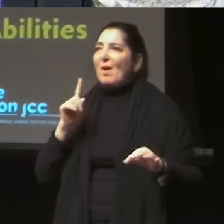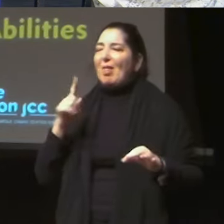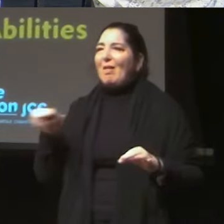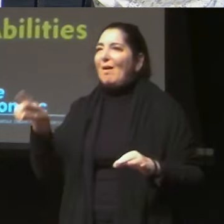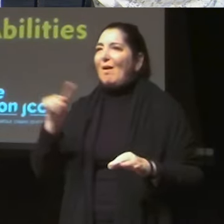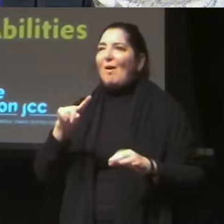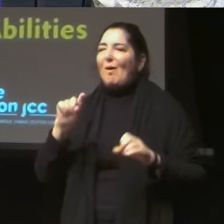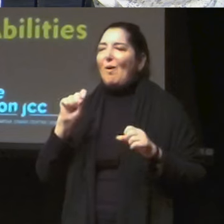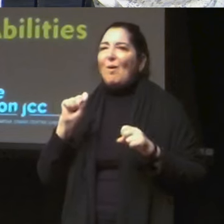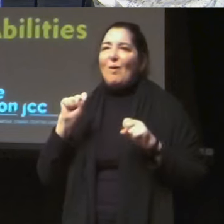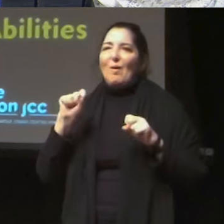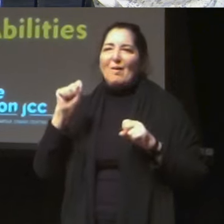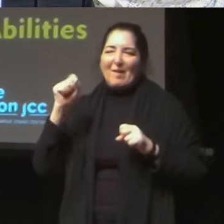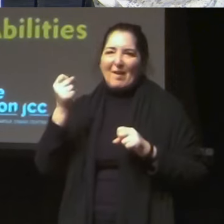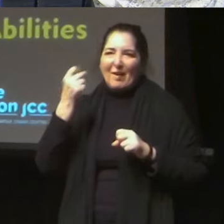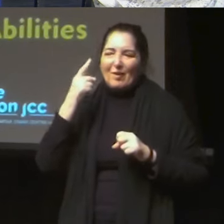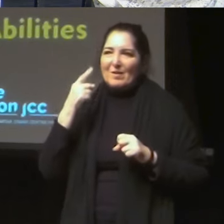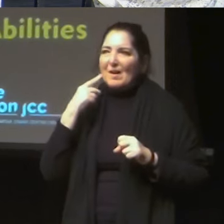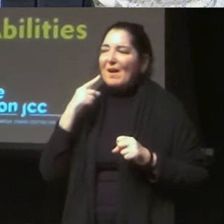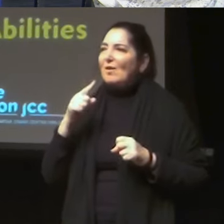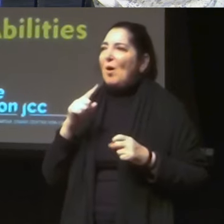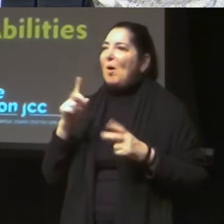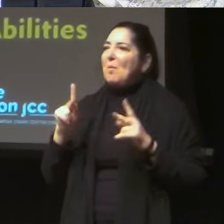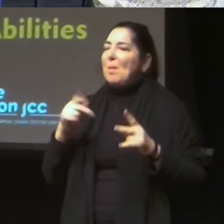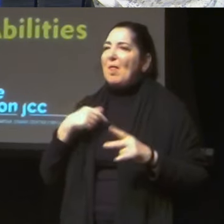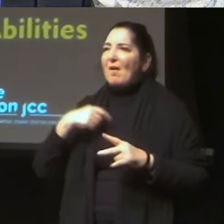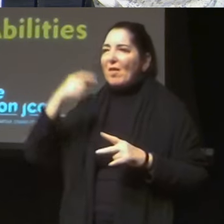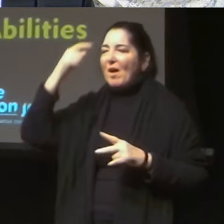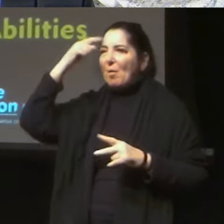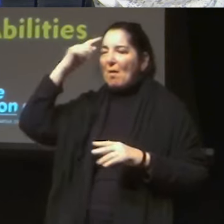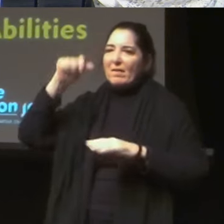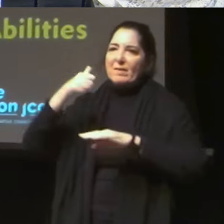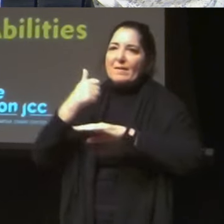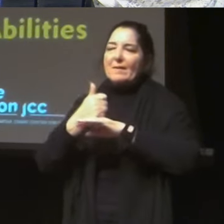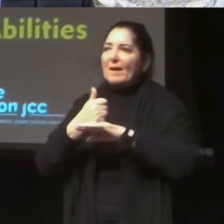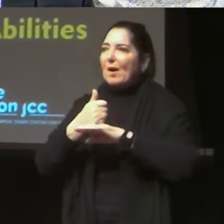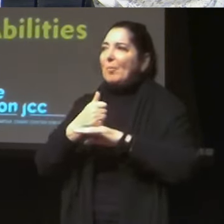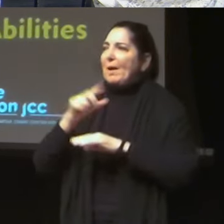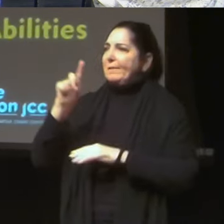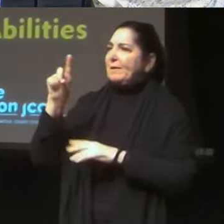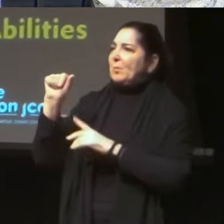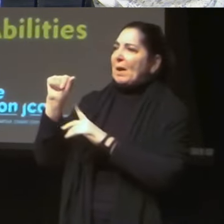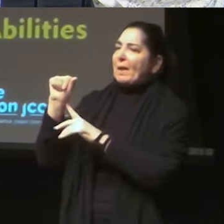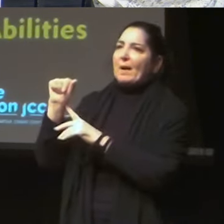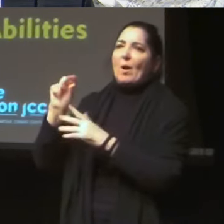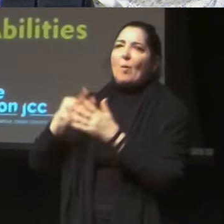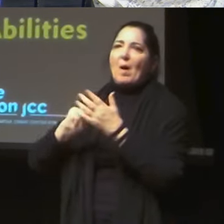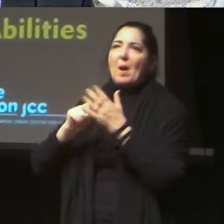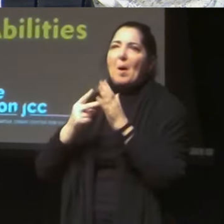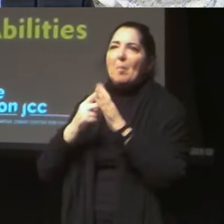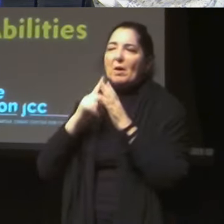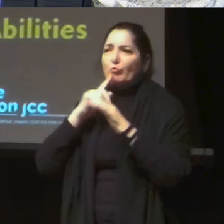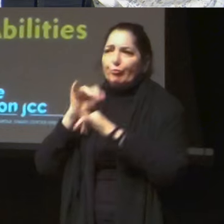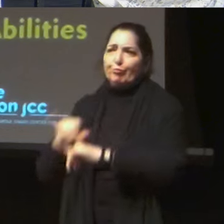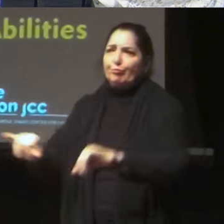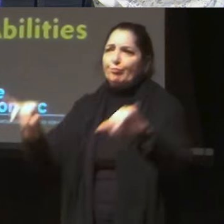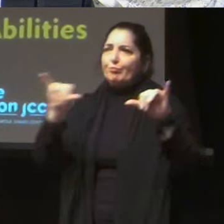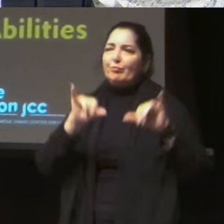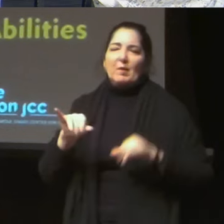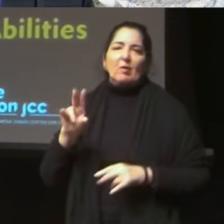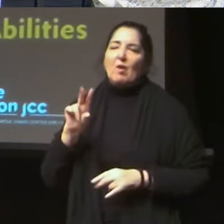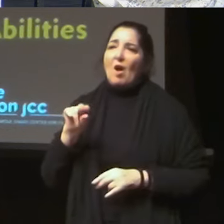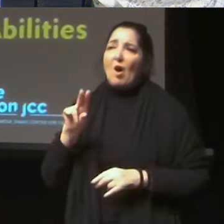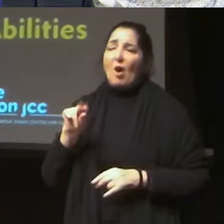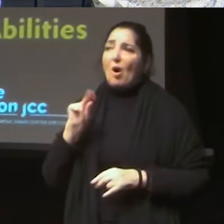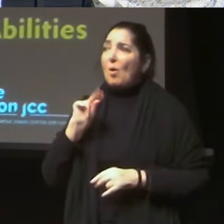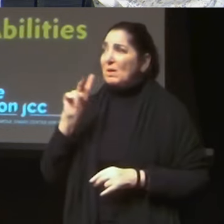Um, but it ranges. Um, and, and with that comes the challenge of communication. Um, I guess